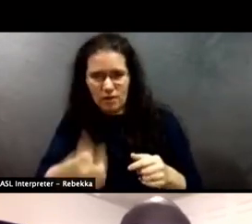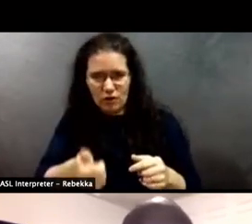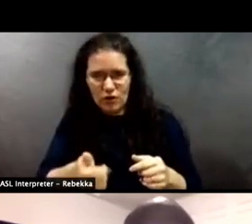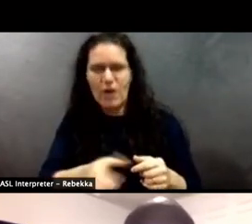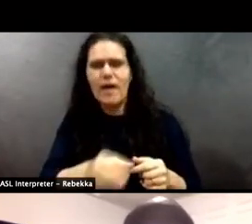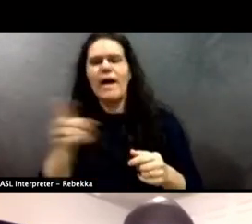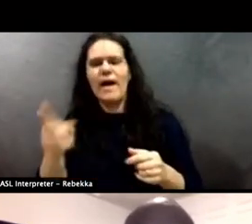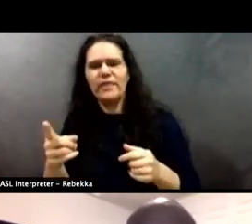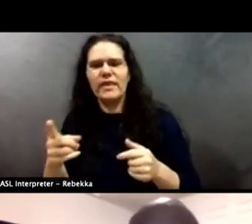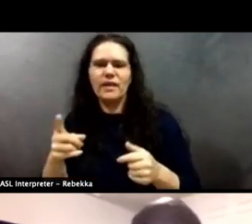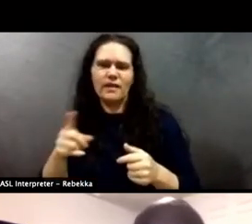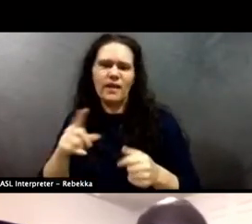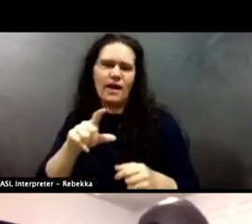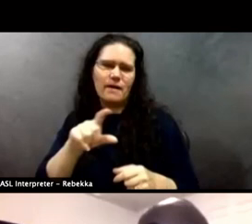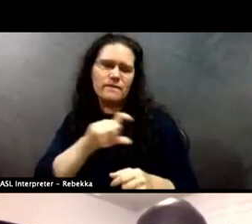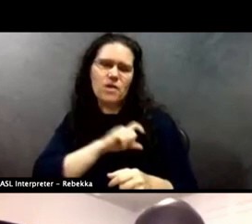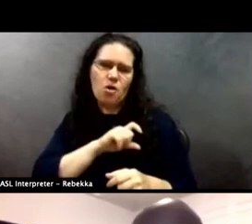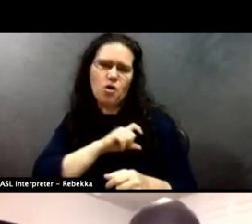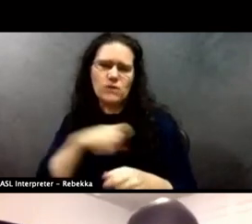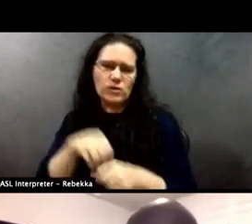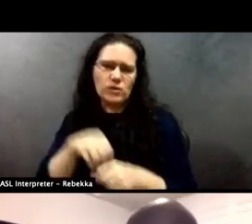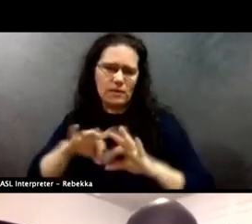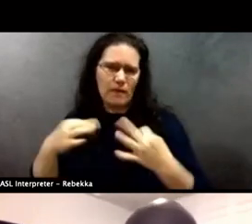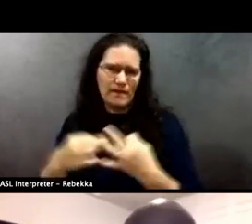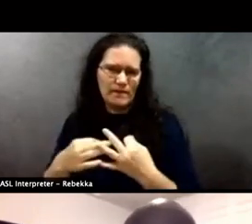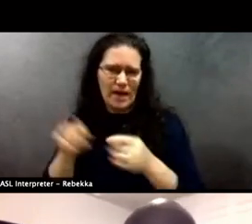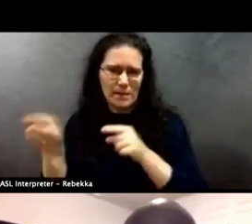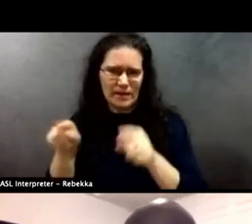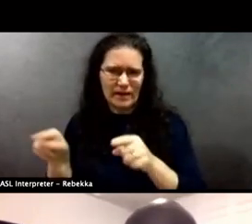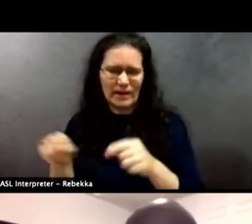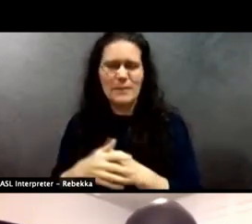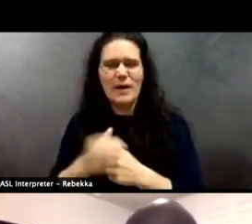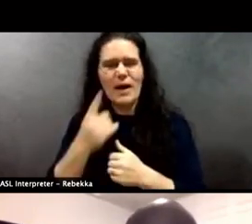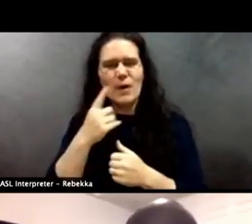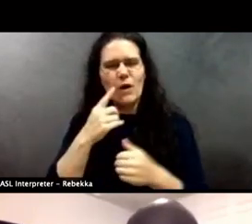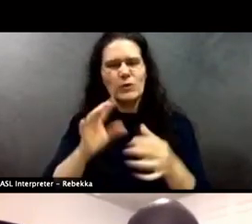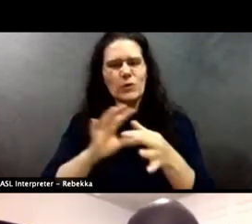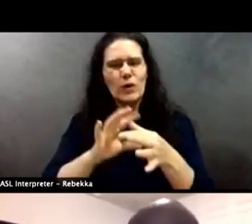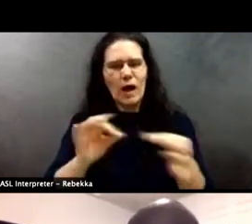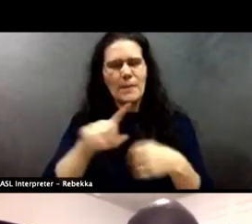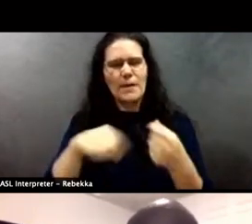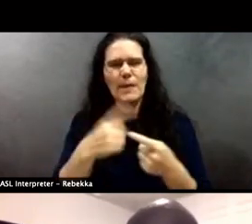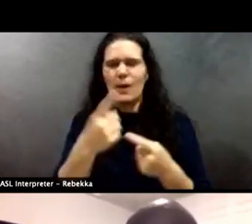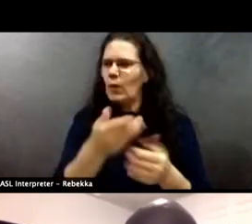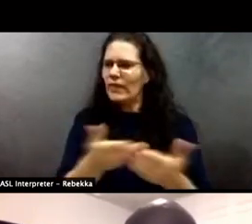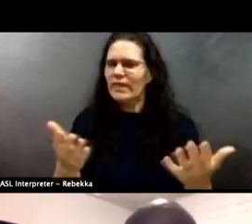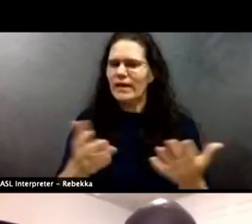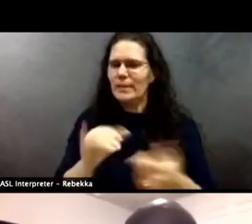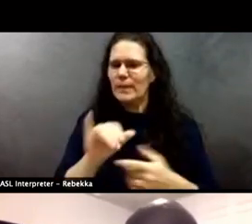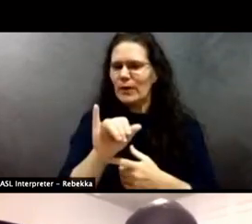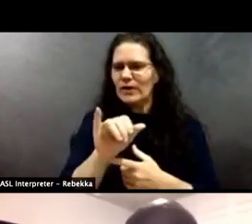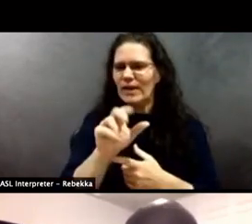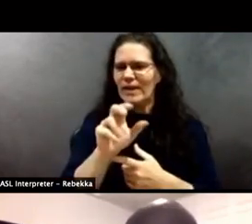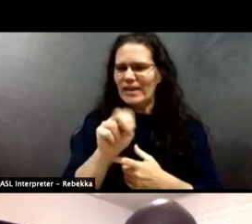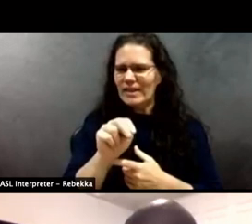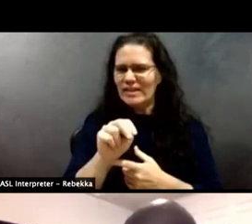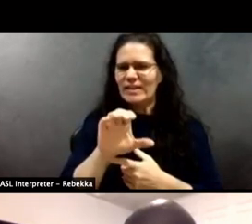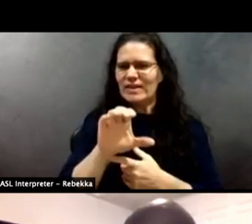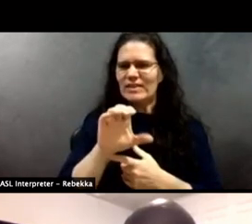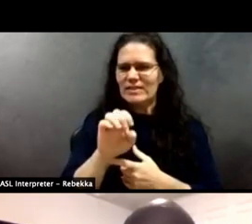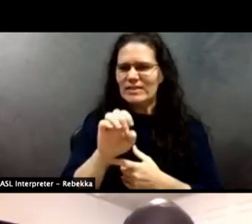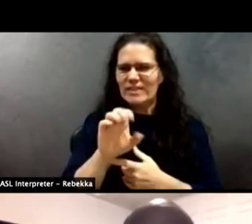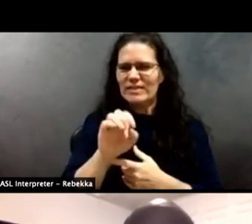heard. The repeated use of the word insensitivity, right, that it was insensitive, really landed on my ear, because